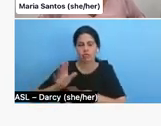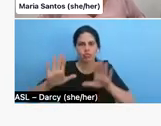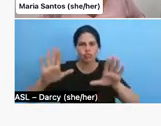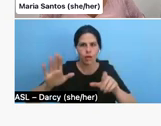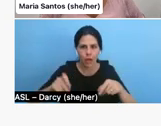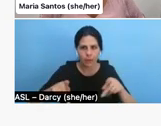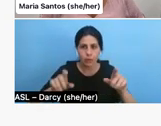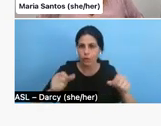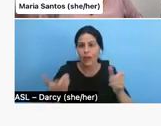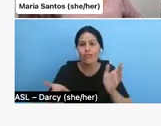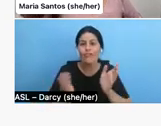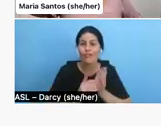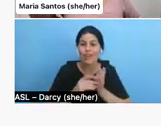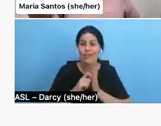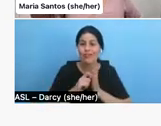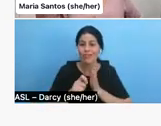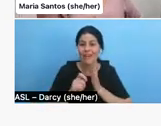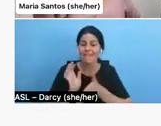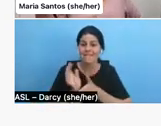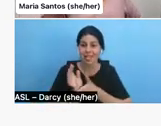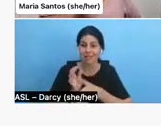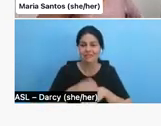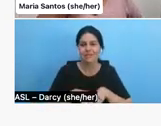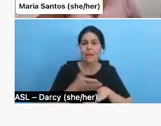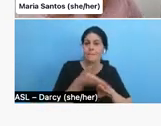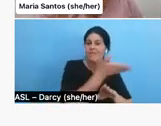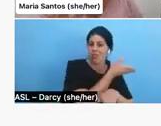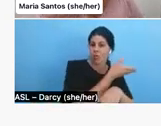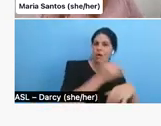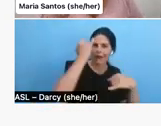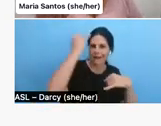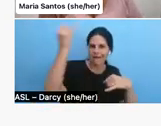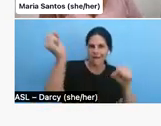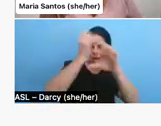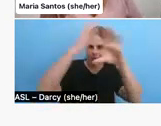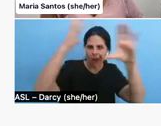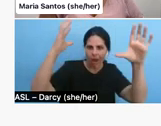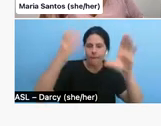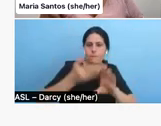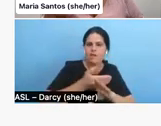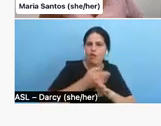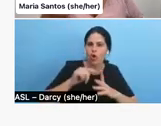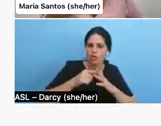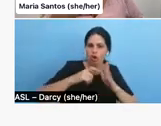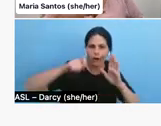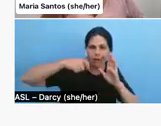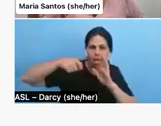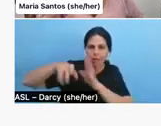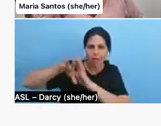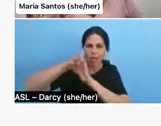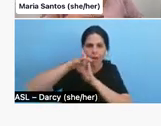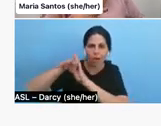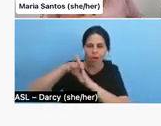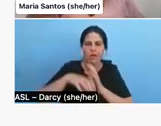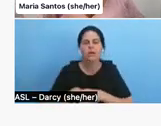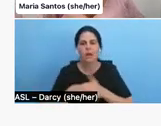film. Um, you know, there's an idea that you had before you started filming, um, as to what all of this